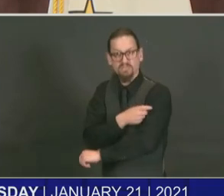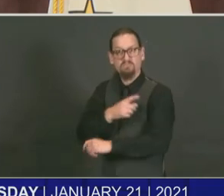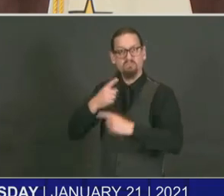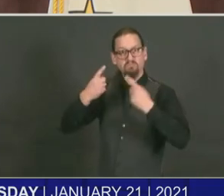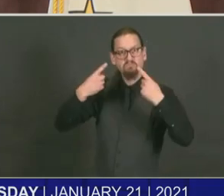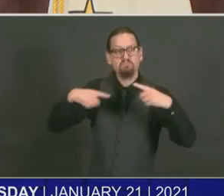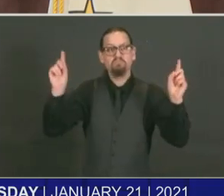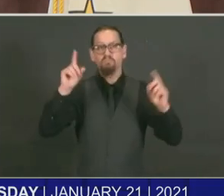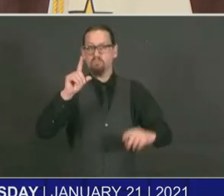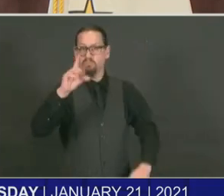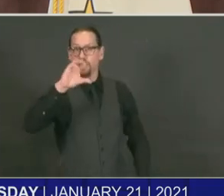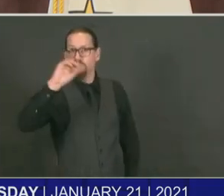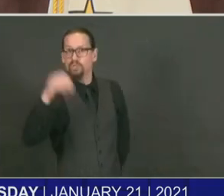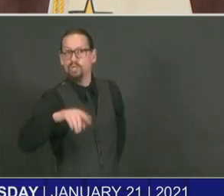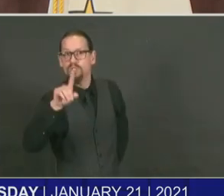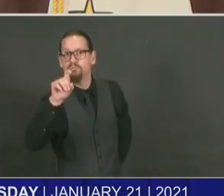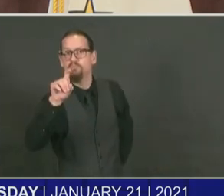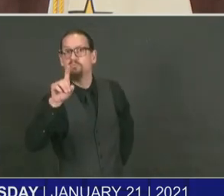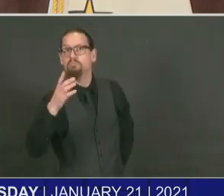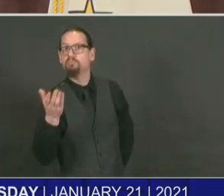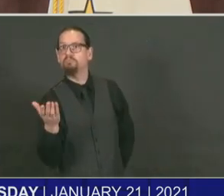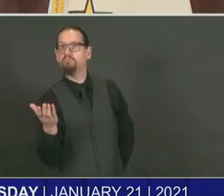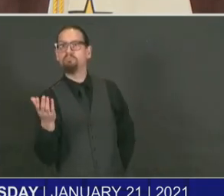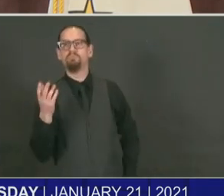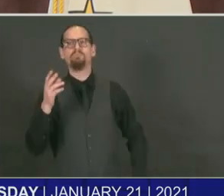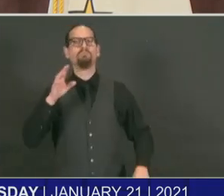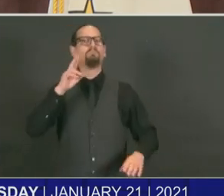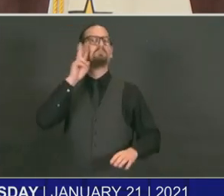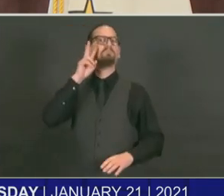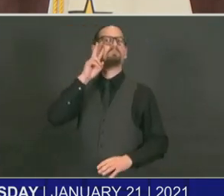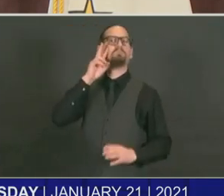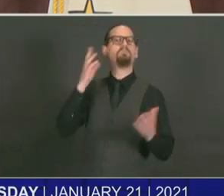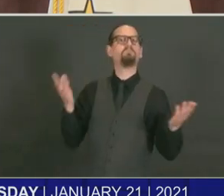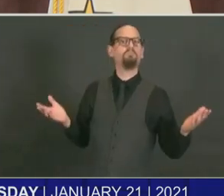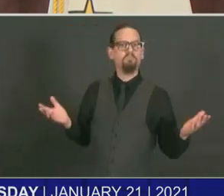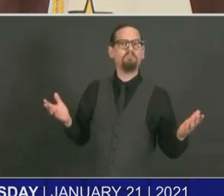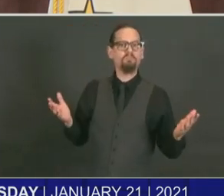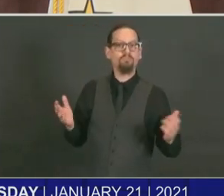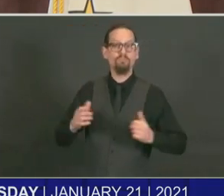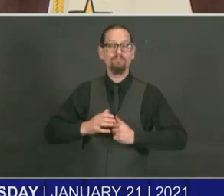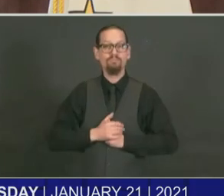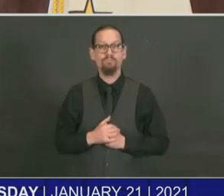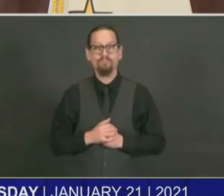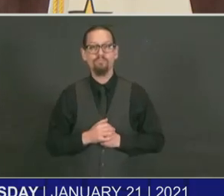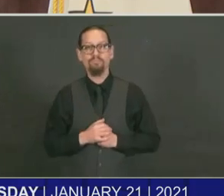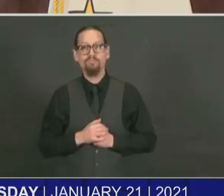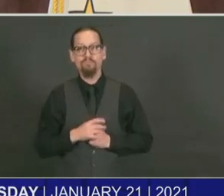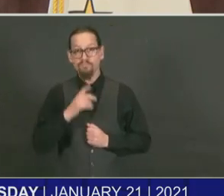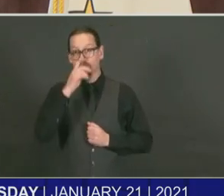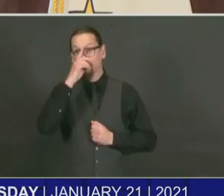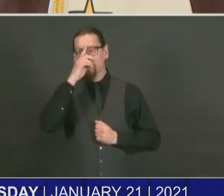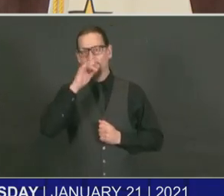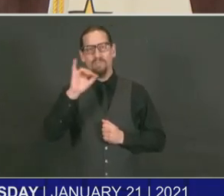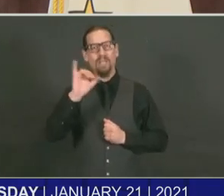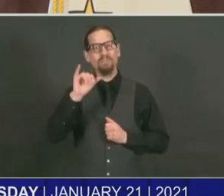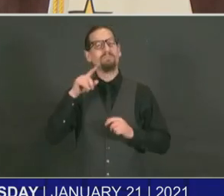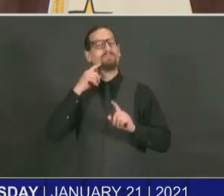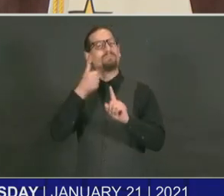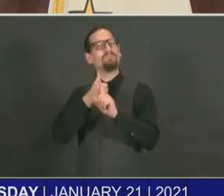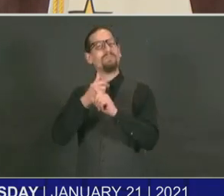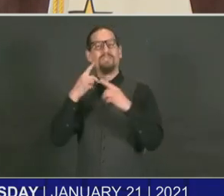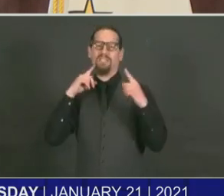actually experience any symptoms of COVID-19. Now that's a complicated concept